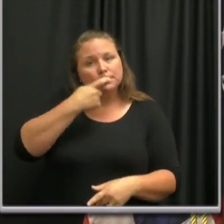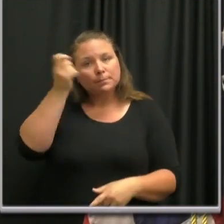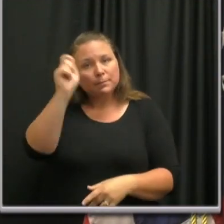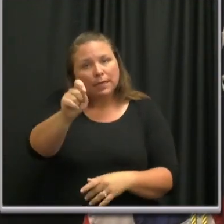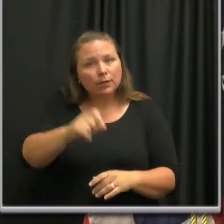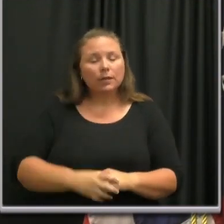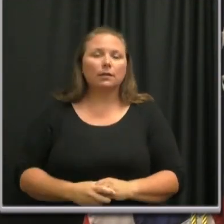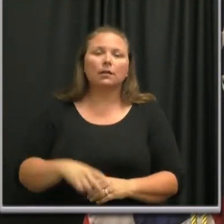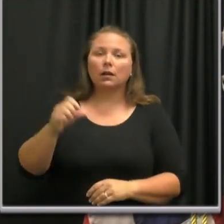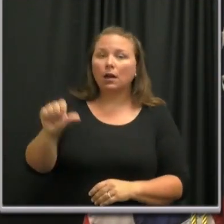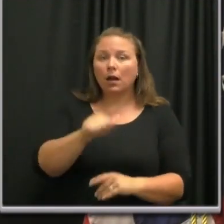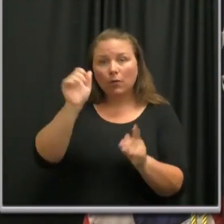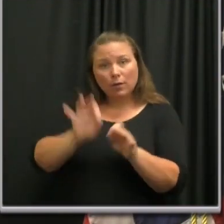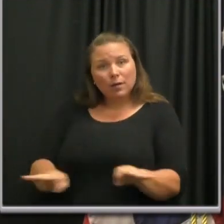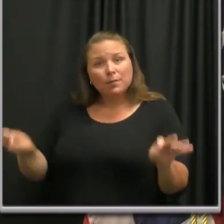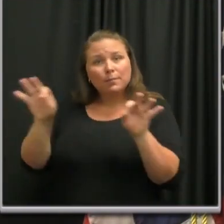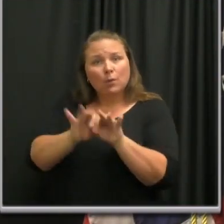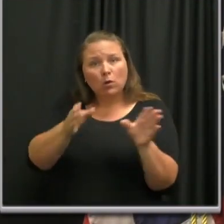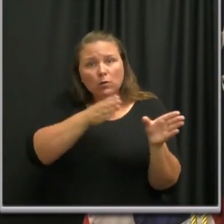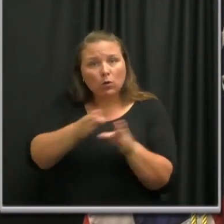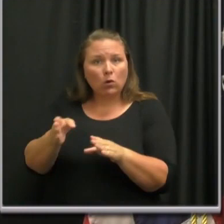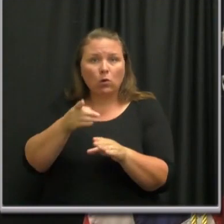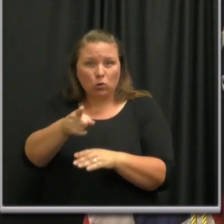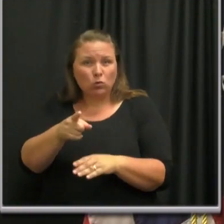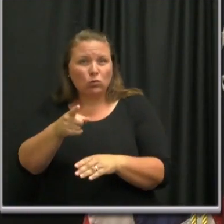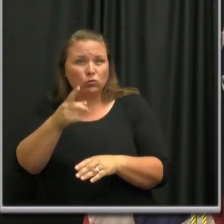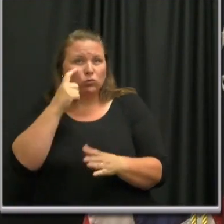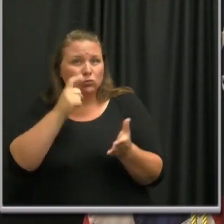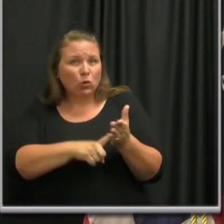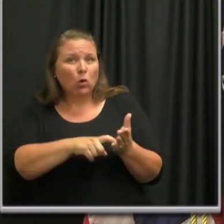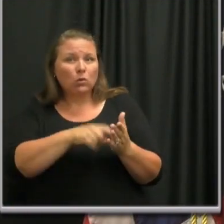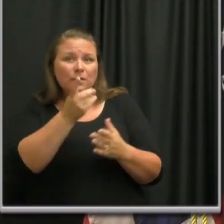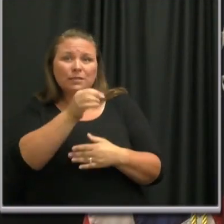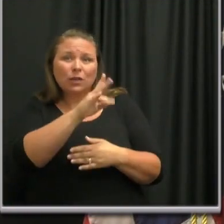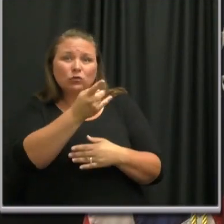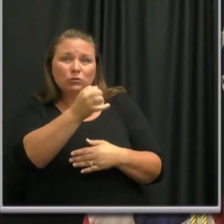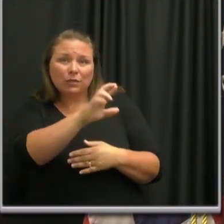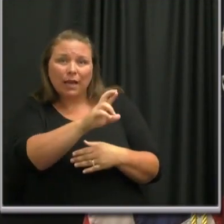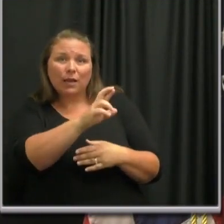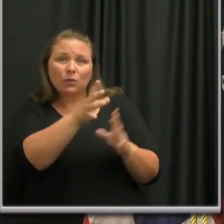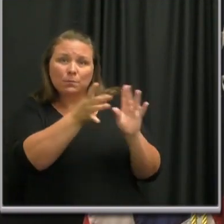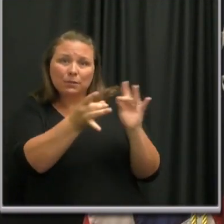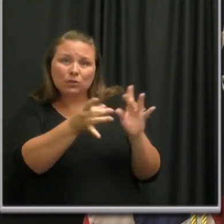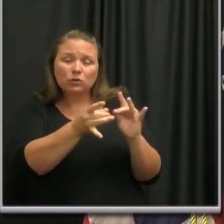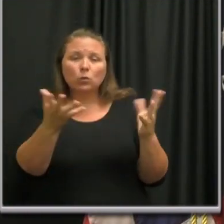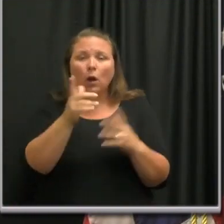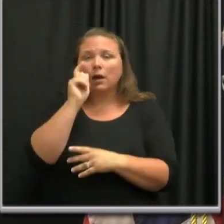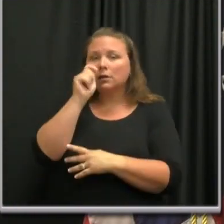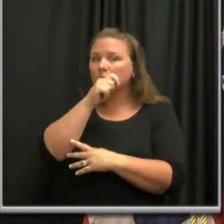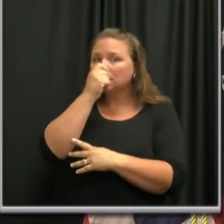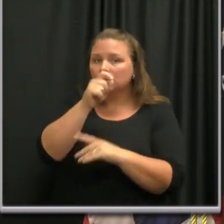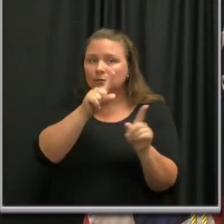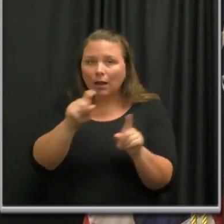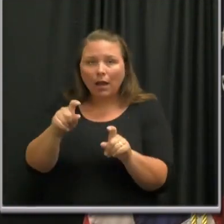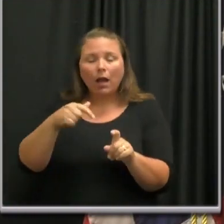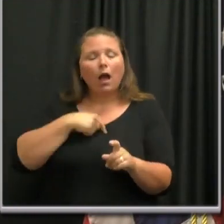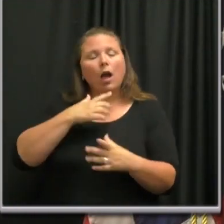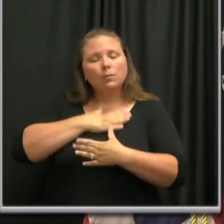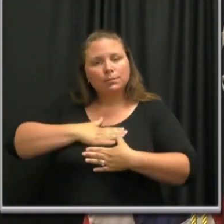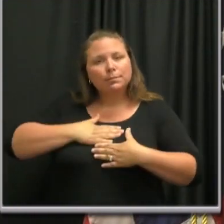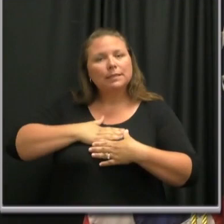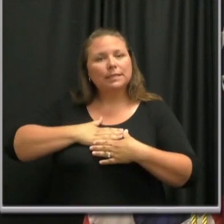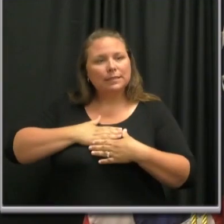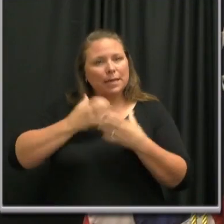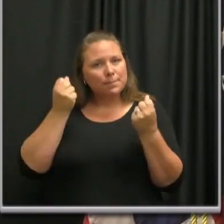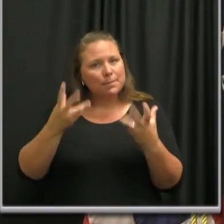The other critical strategies you heard from Dr. Jahangir in controlling the virus is testing. And I'm pleased to say that many of you,